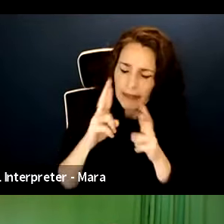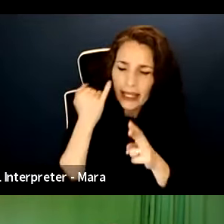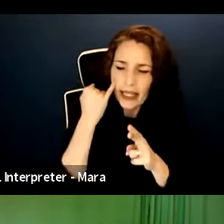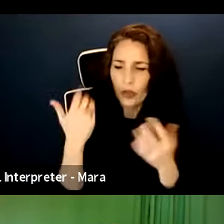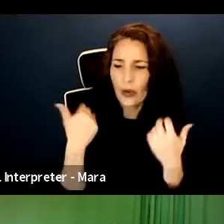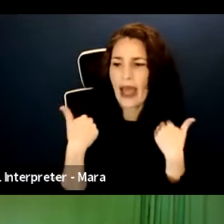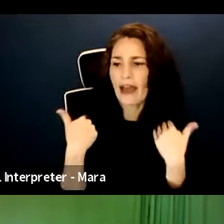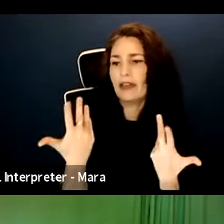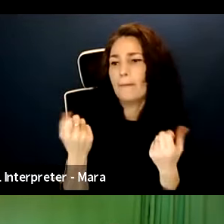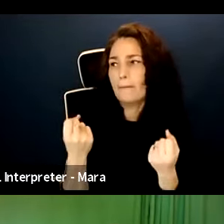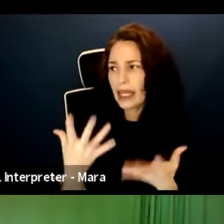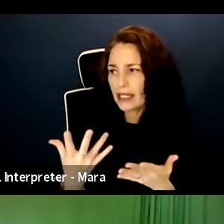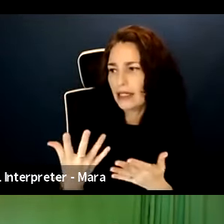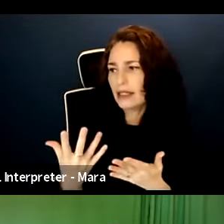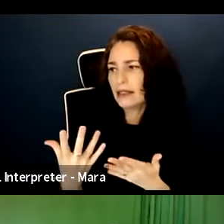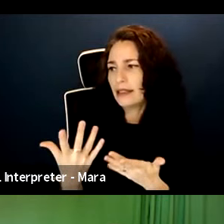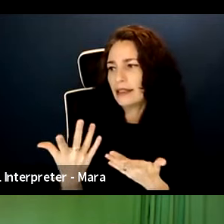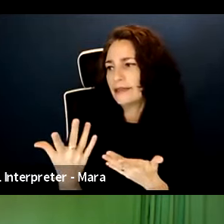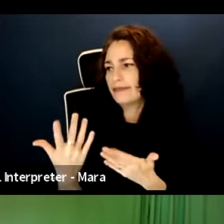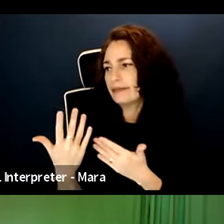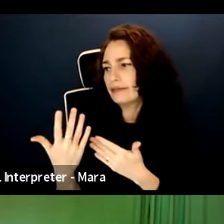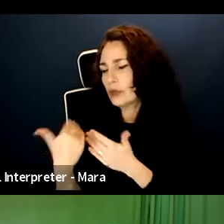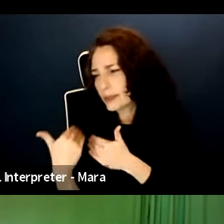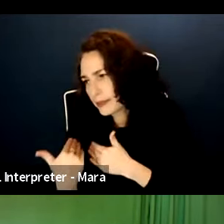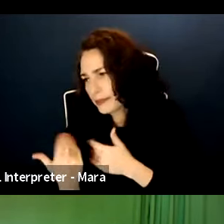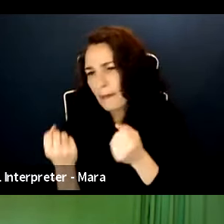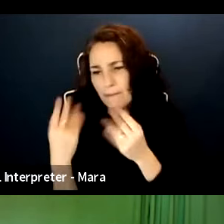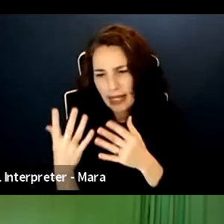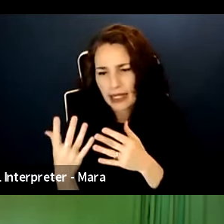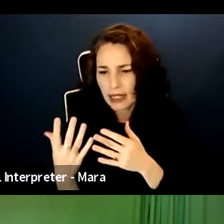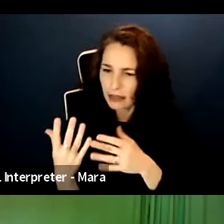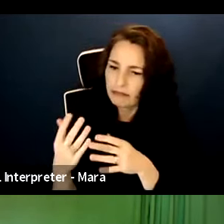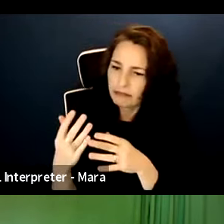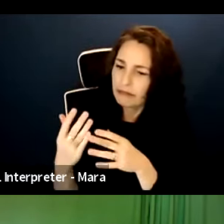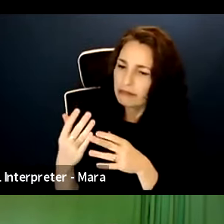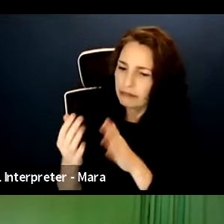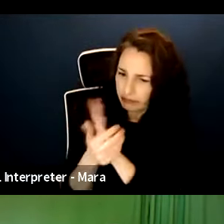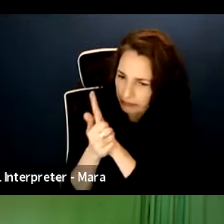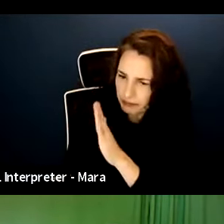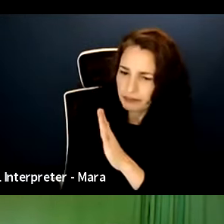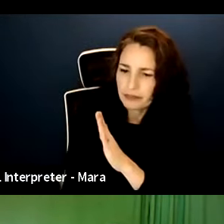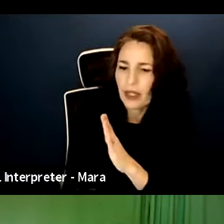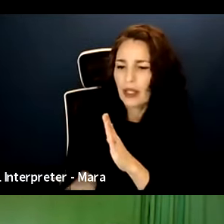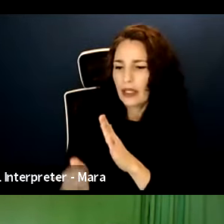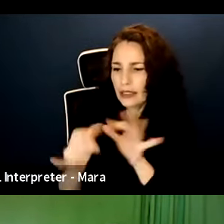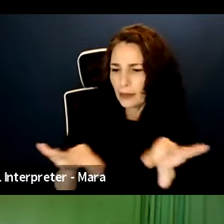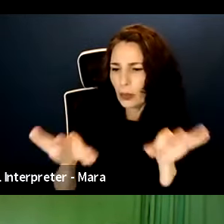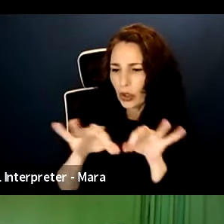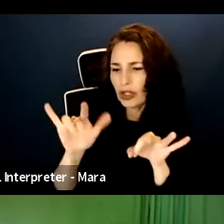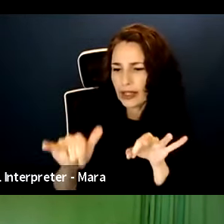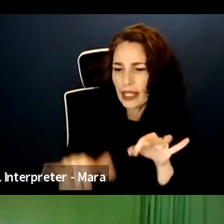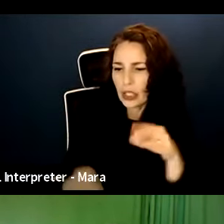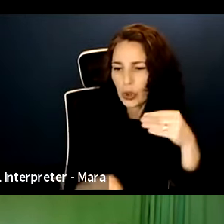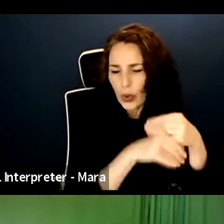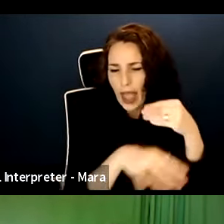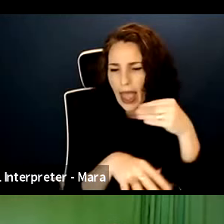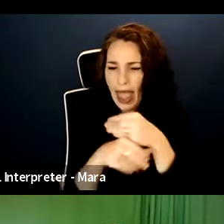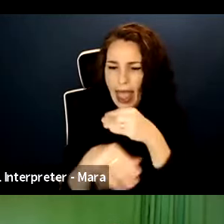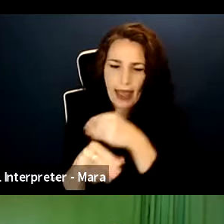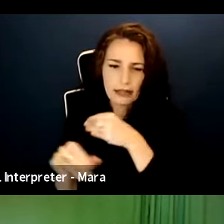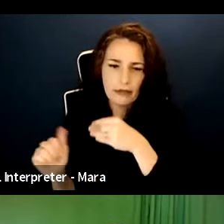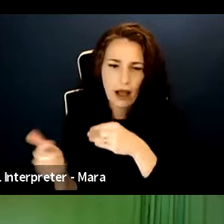value to one another's careers. I appreciate that. Yes. I, I think that's beautifully said. Um,